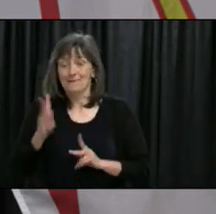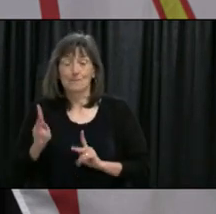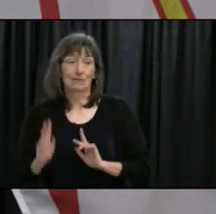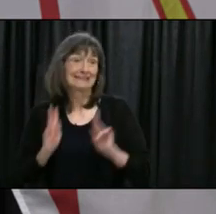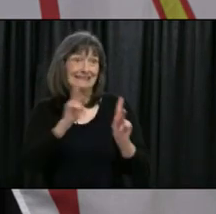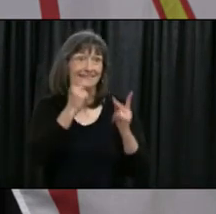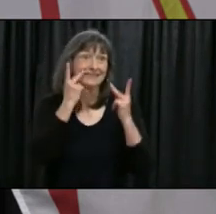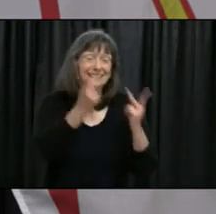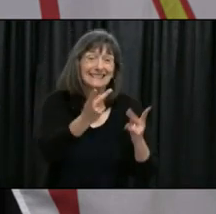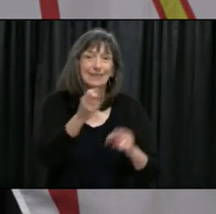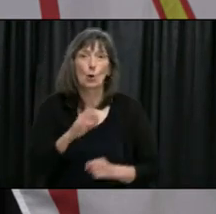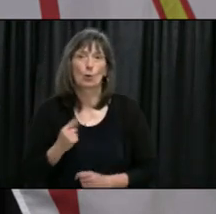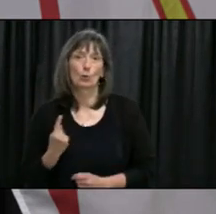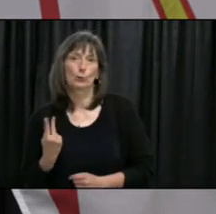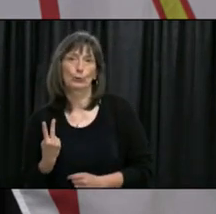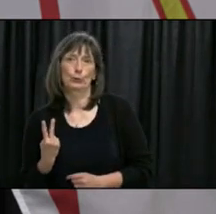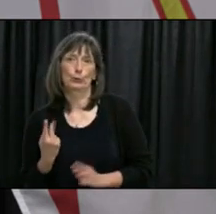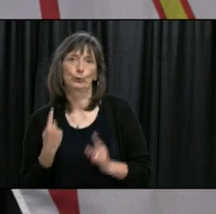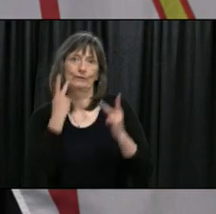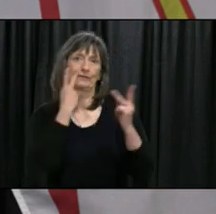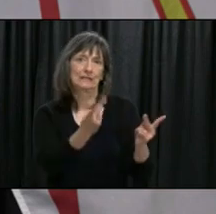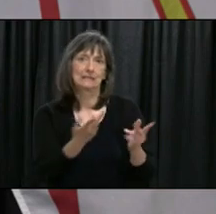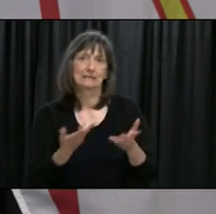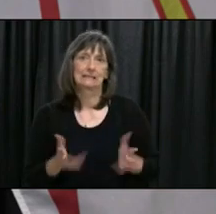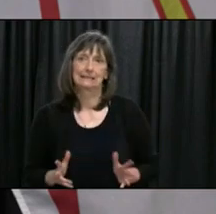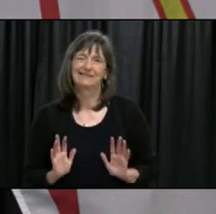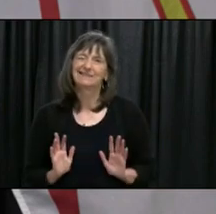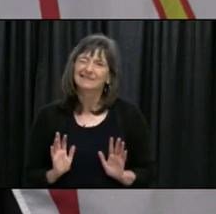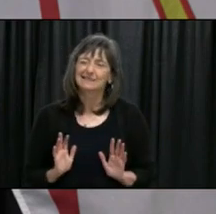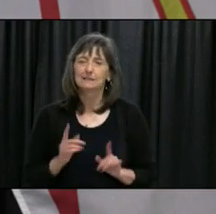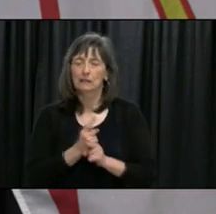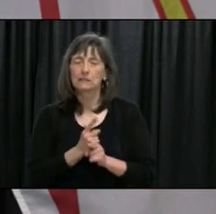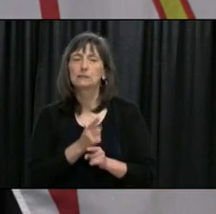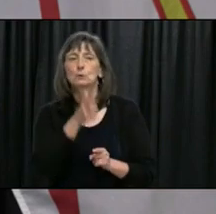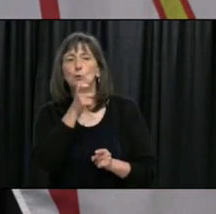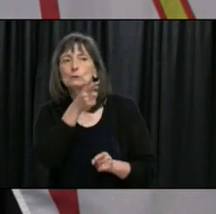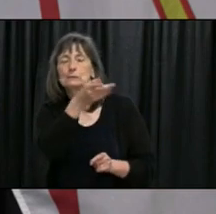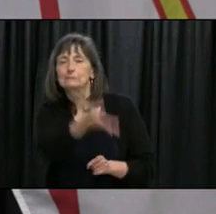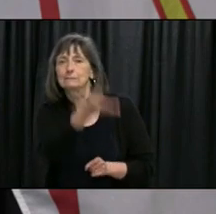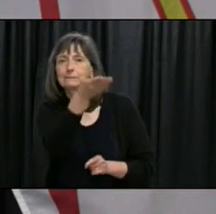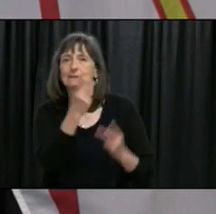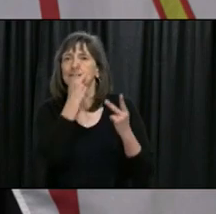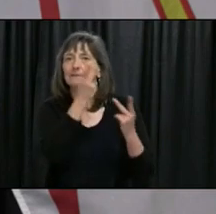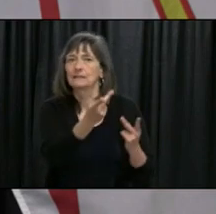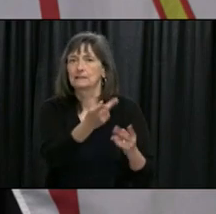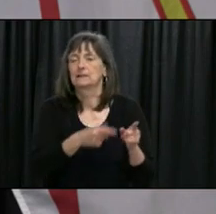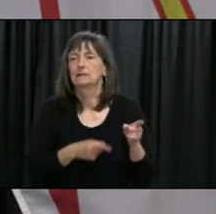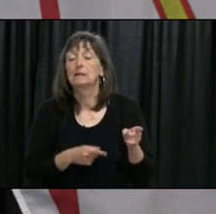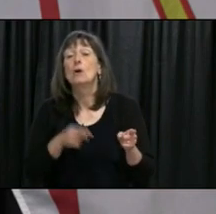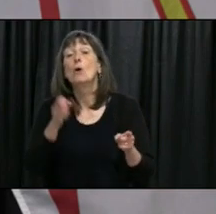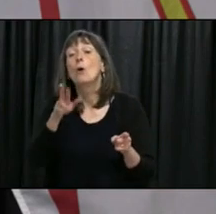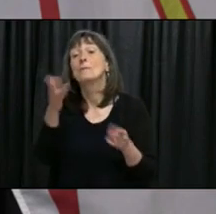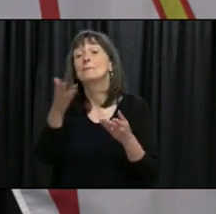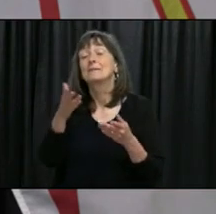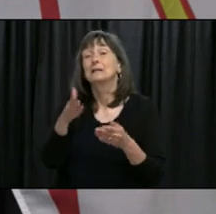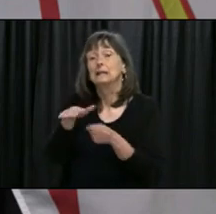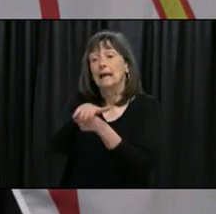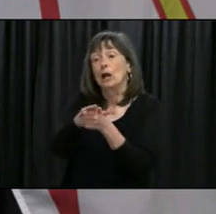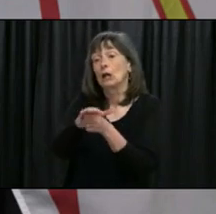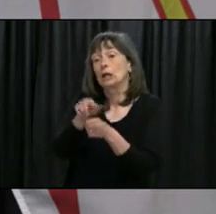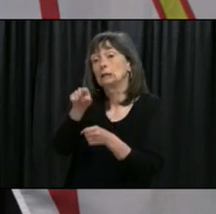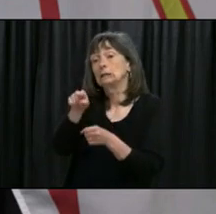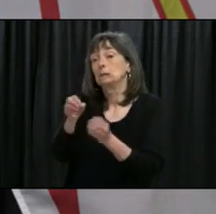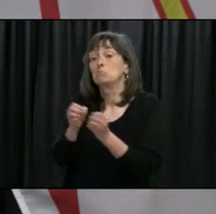think about the ways that you're doing that safely are you going to an area you know where there's a risk for introduction